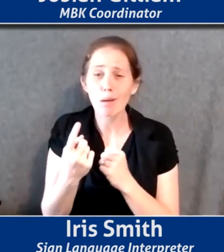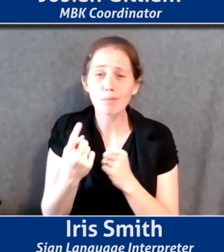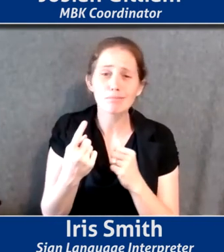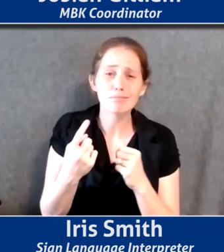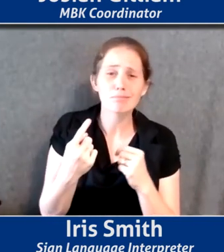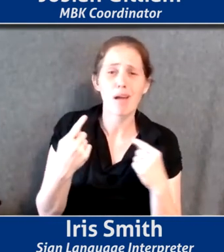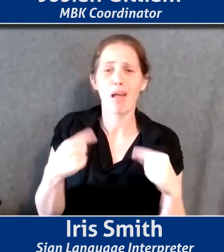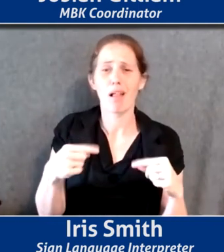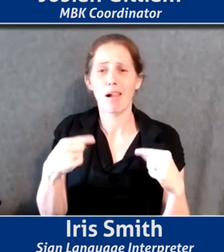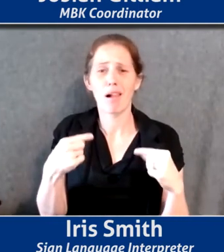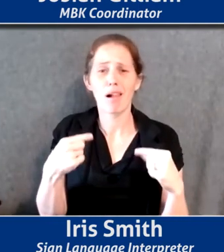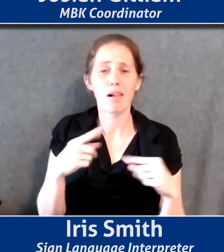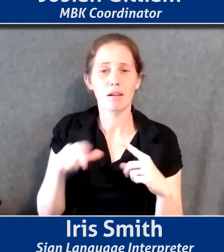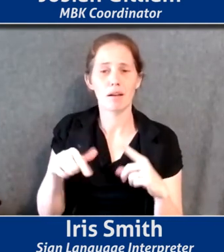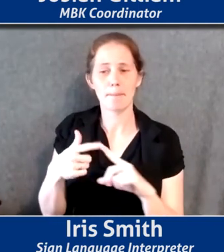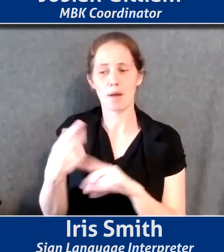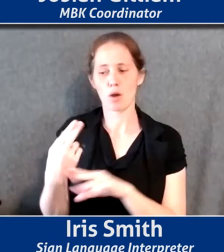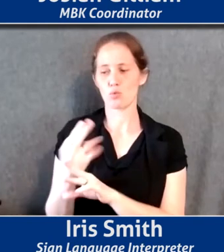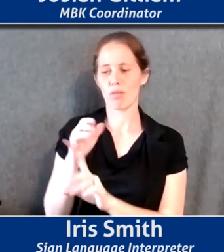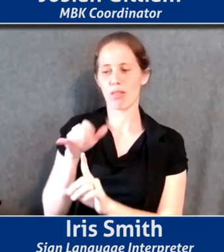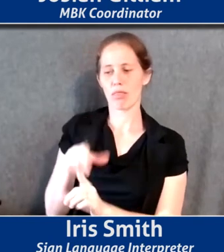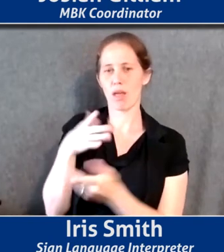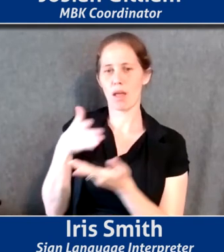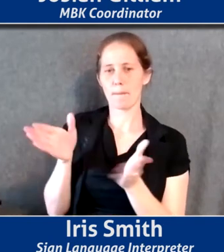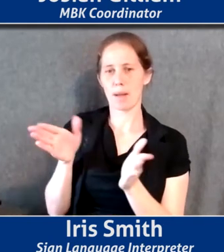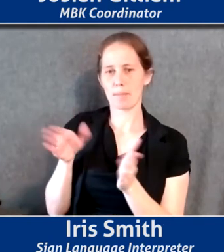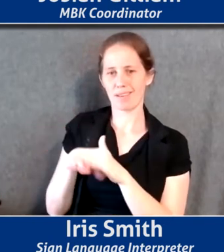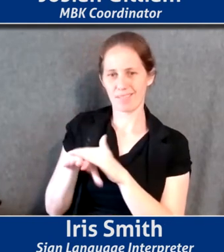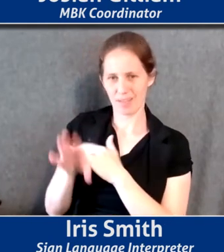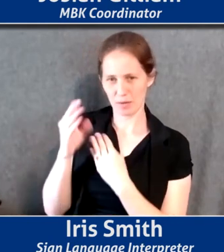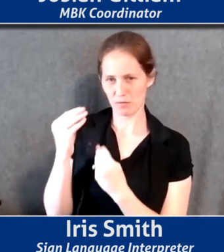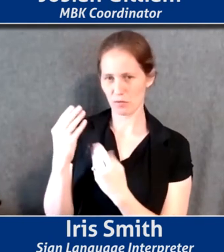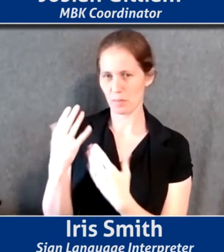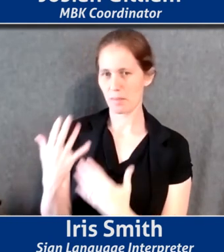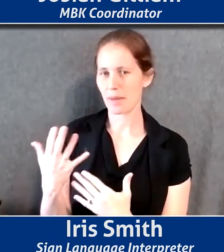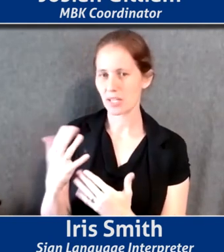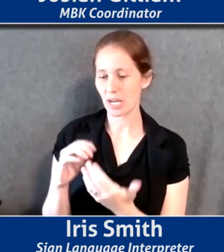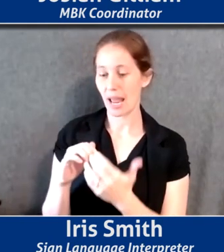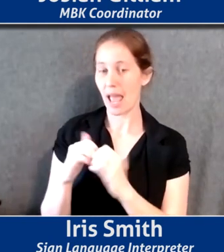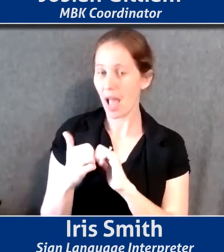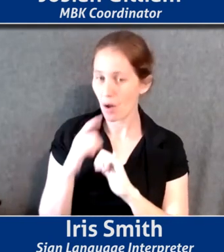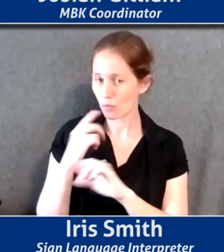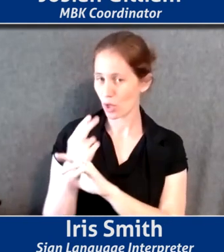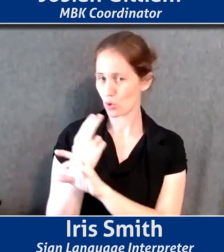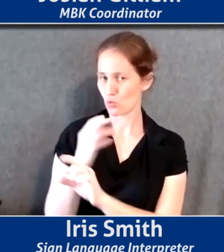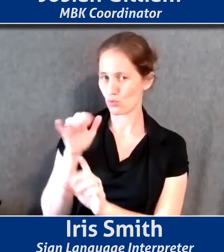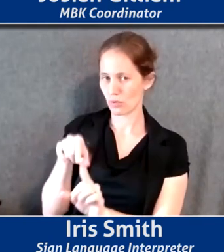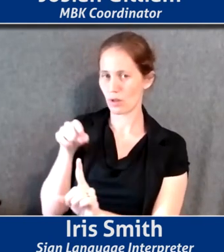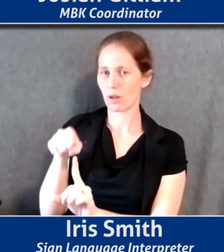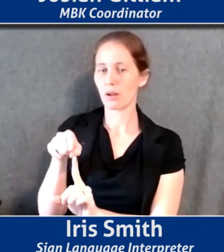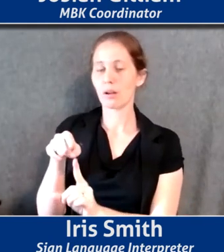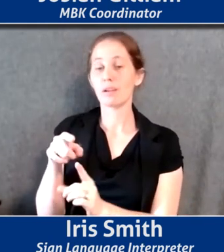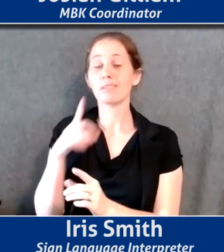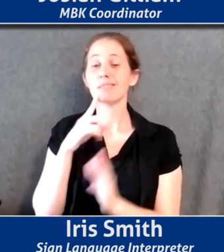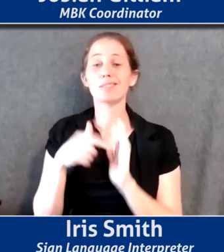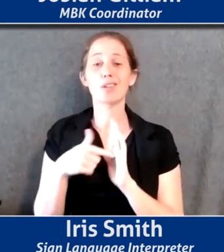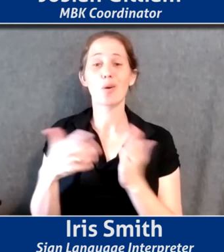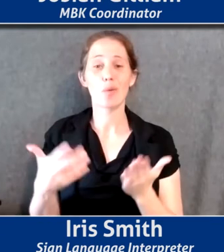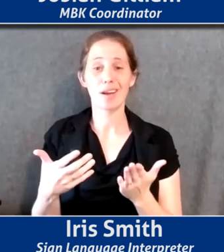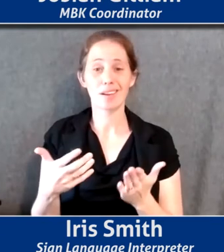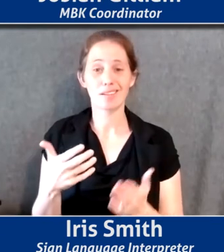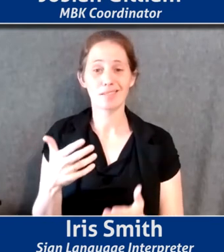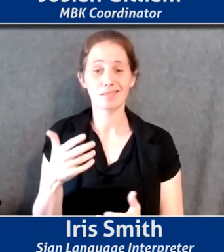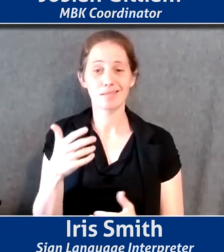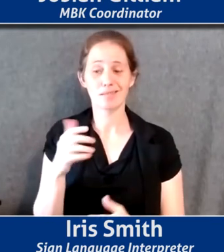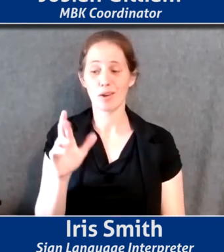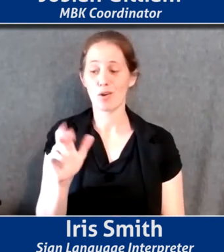what it, by using that publicly available data in the way that they did. Um, what it shows is racism